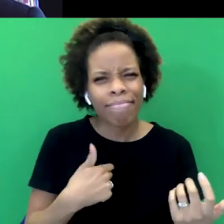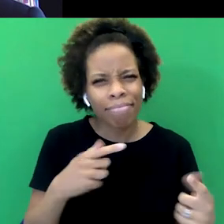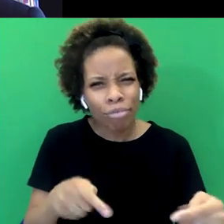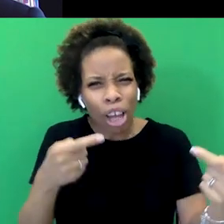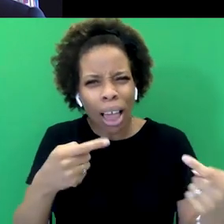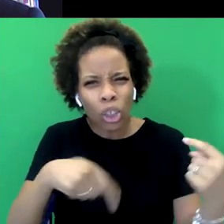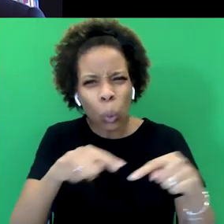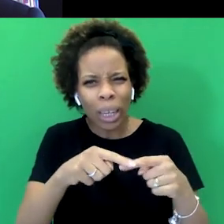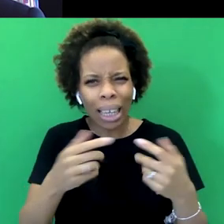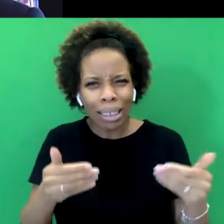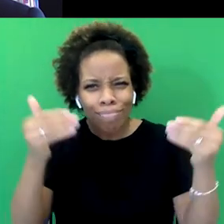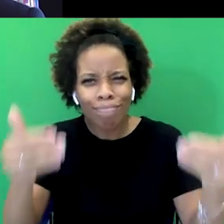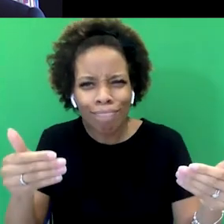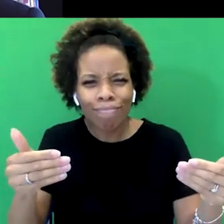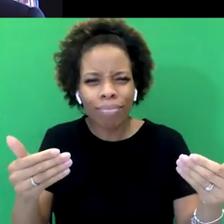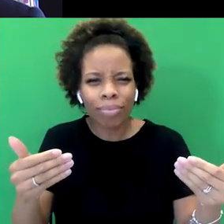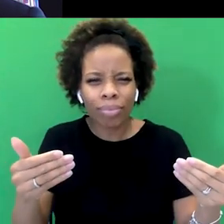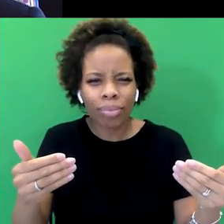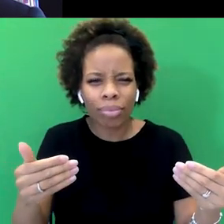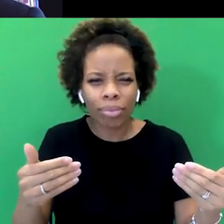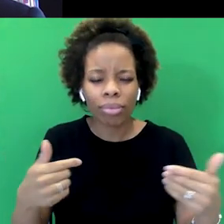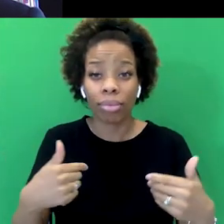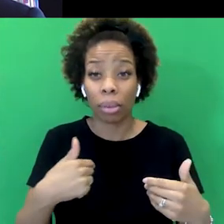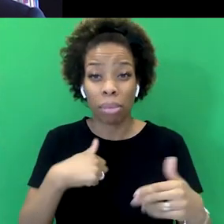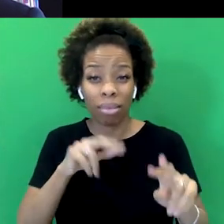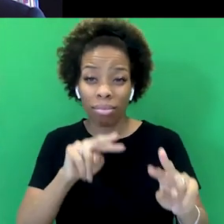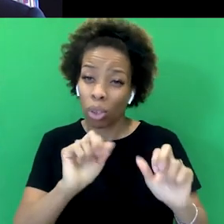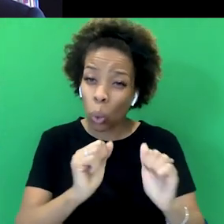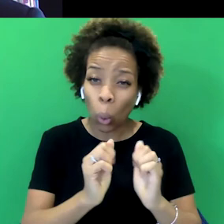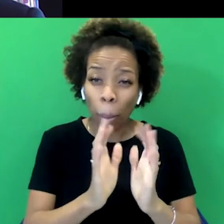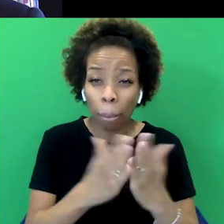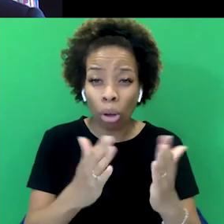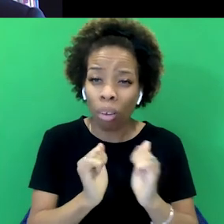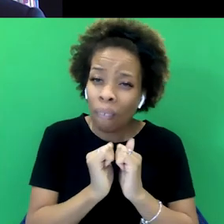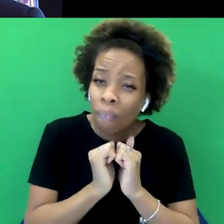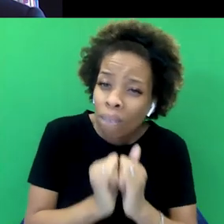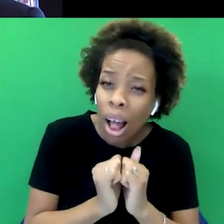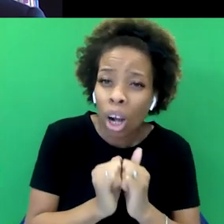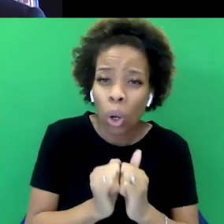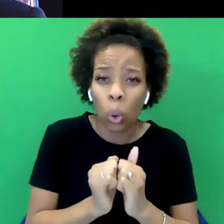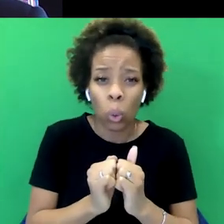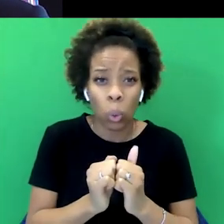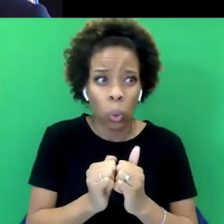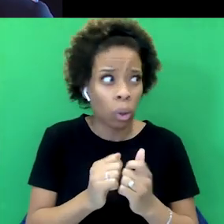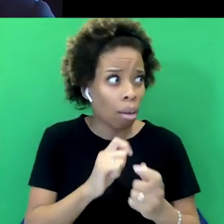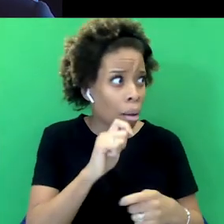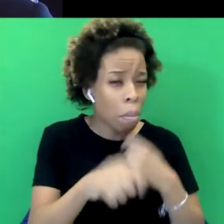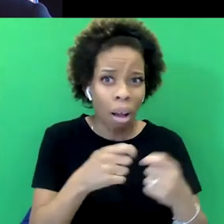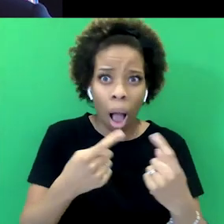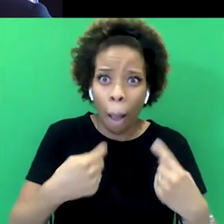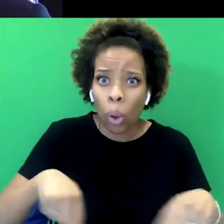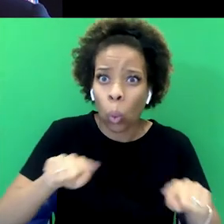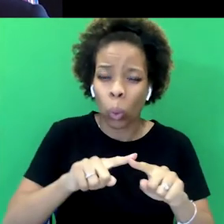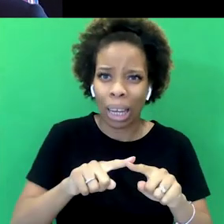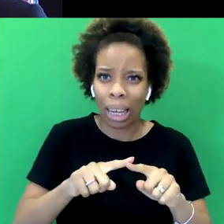And when I try and think about the value of your book and how much it has opened up a space for us to have these